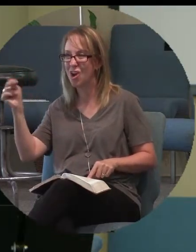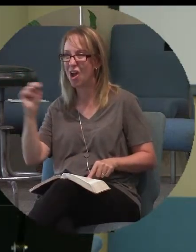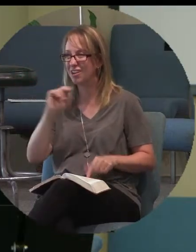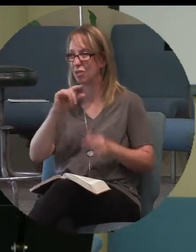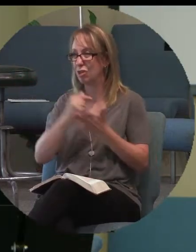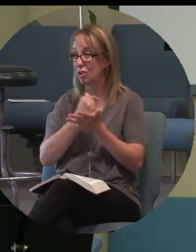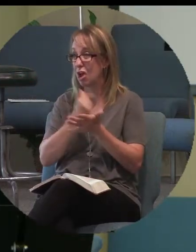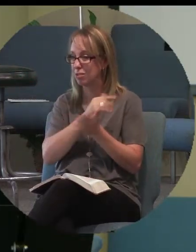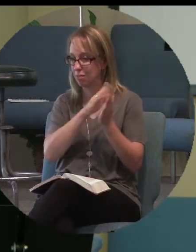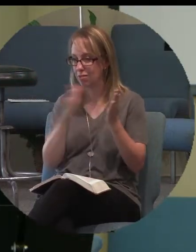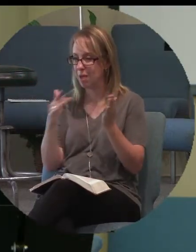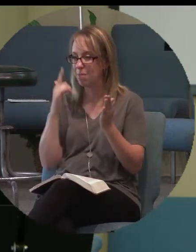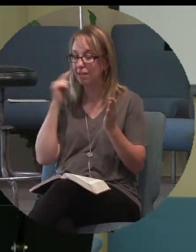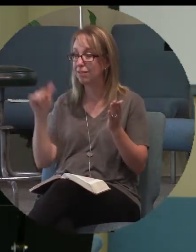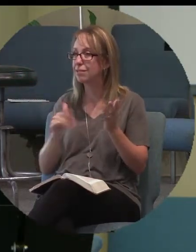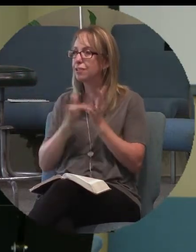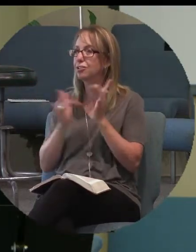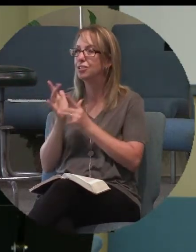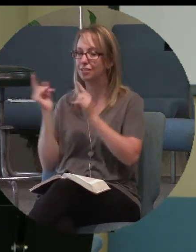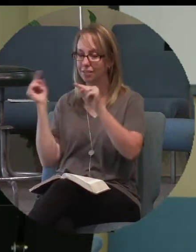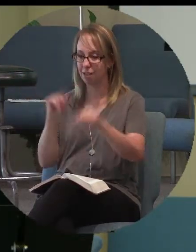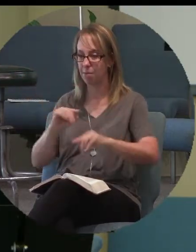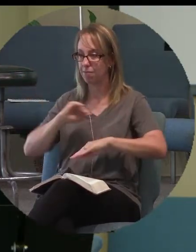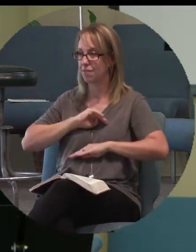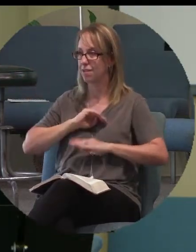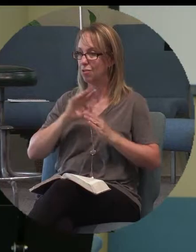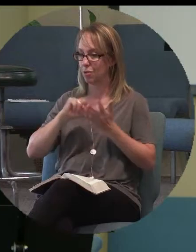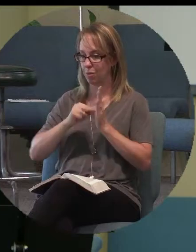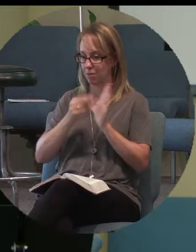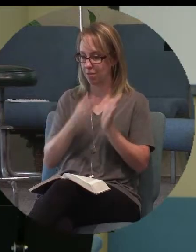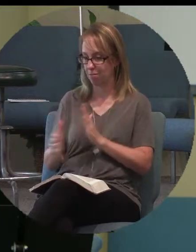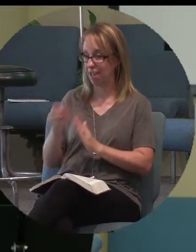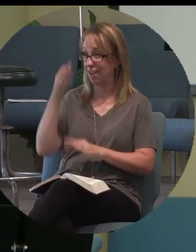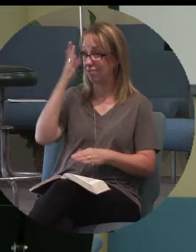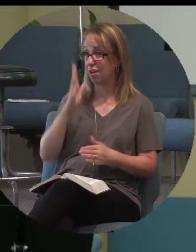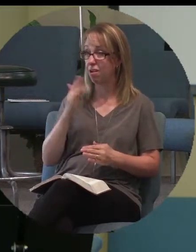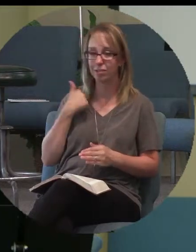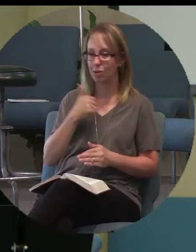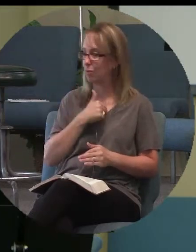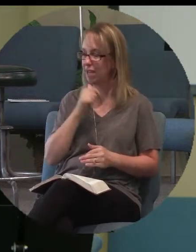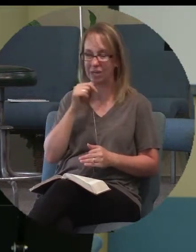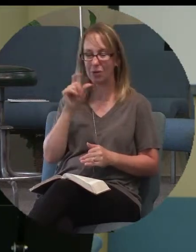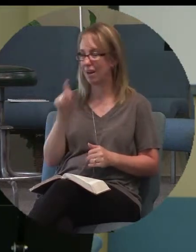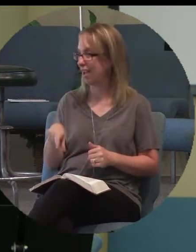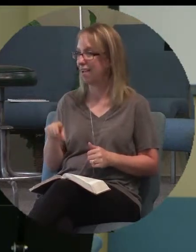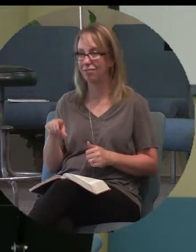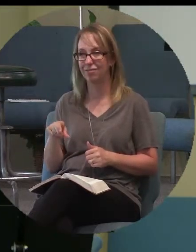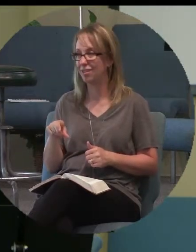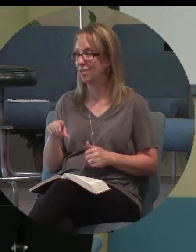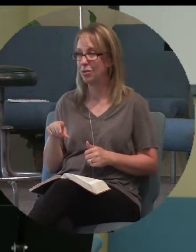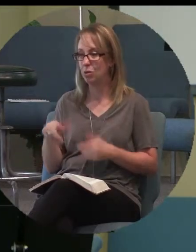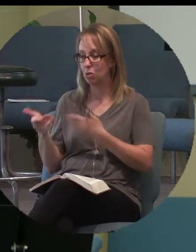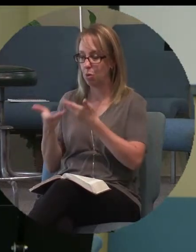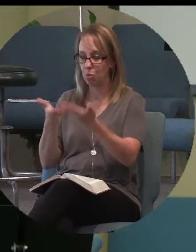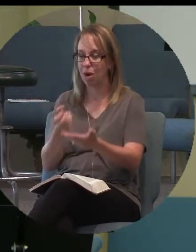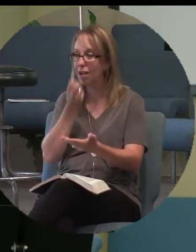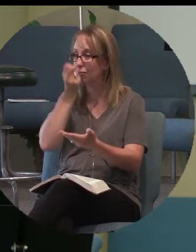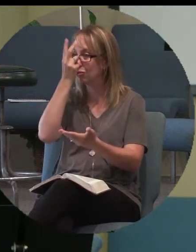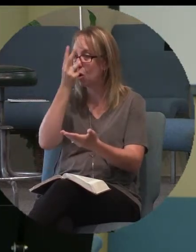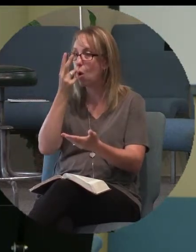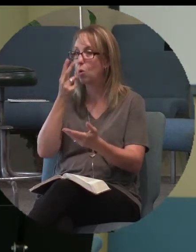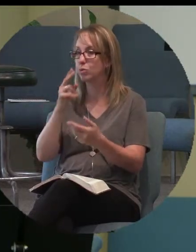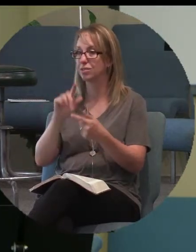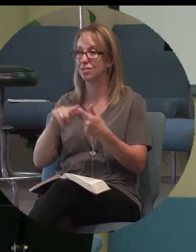the purpose and the plan of God so that we don't have to bring goats and beef